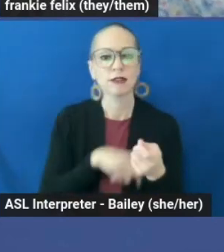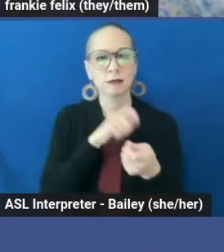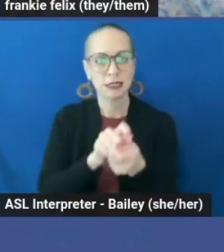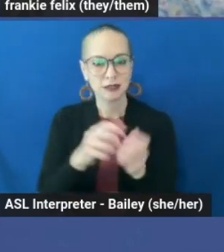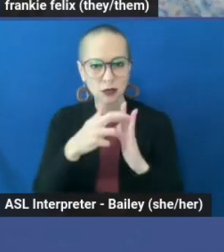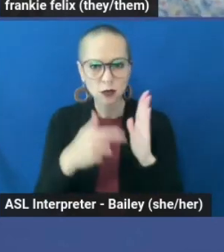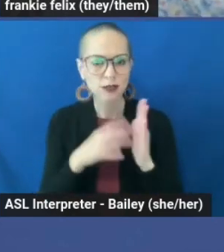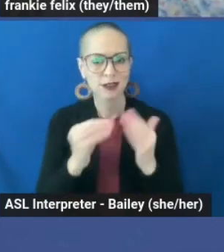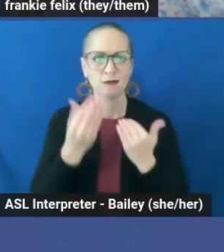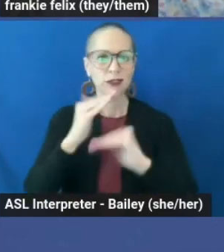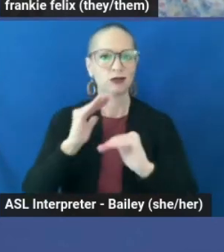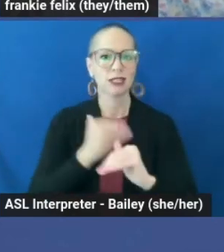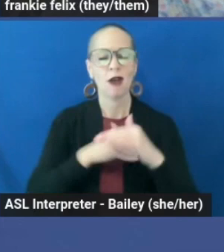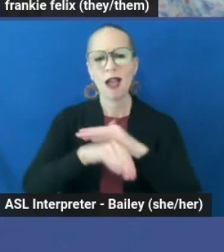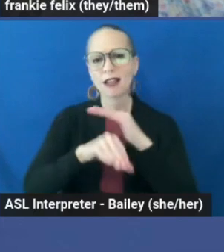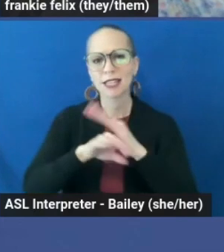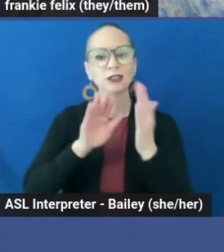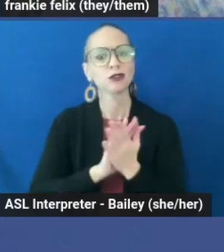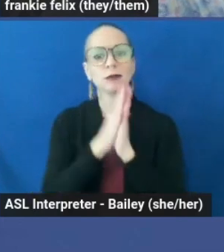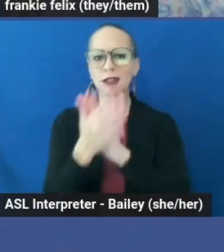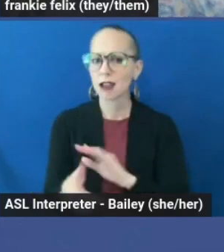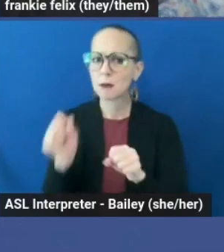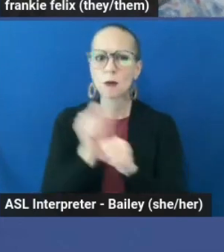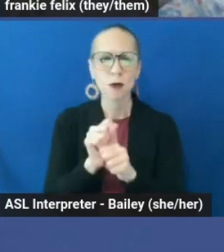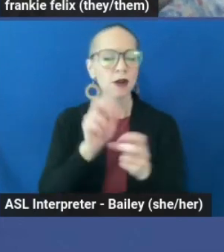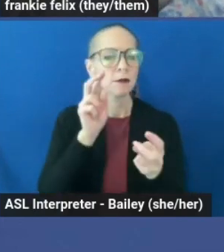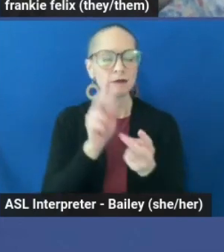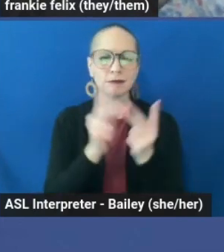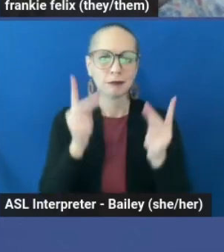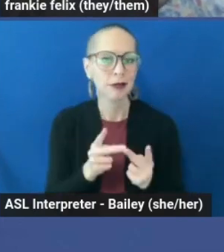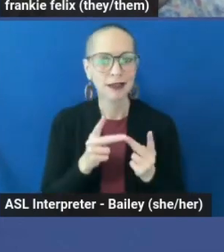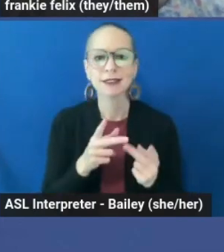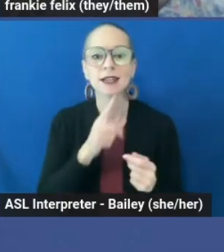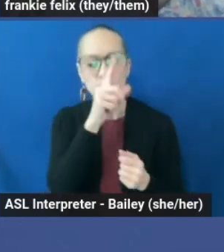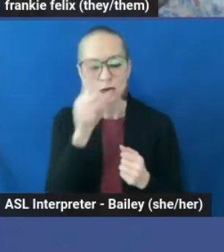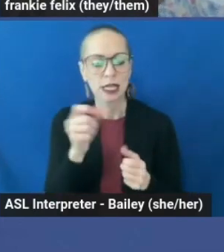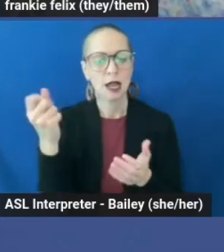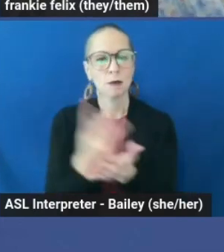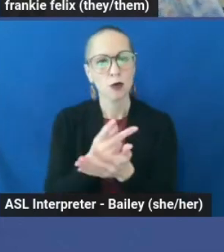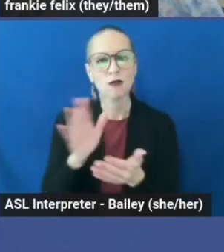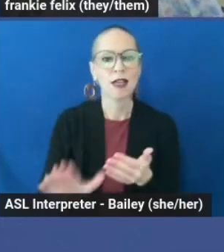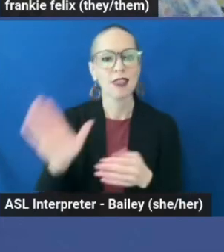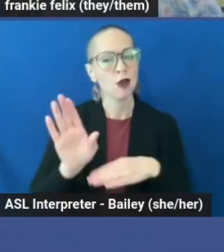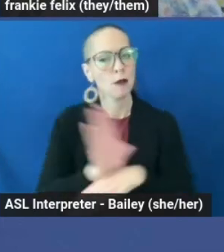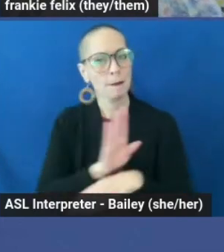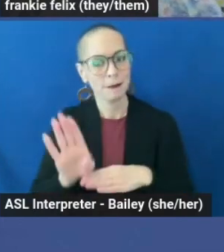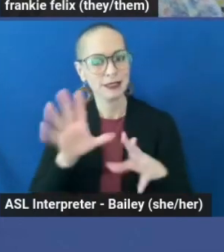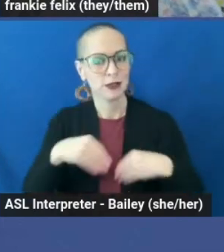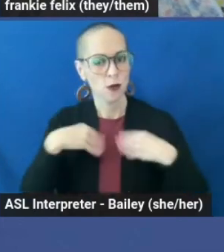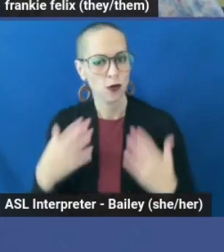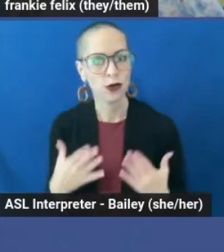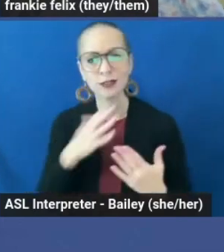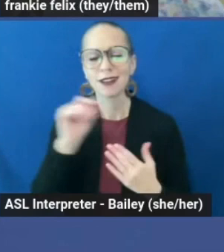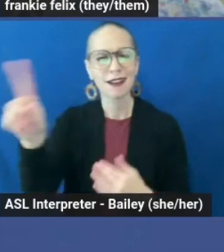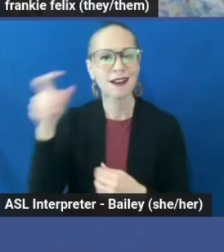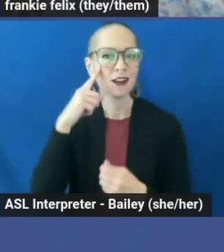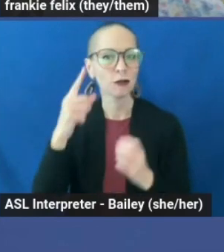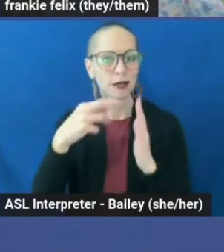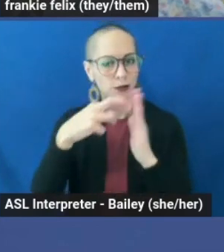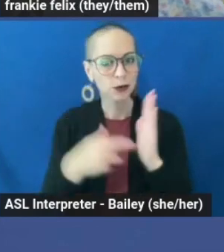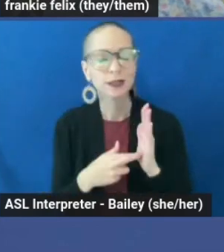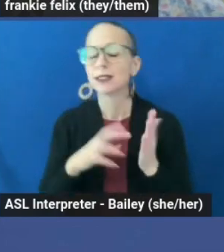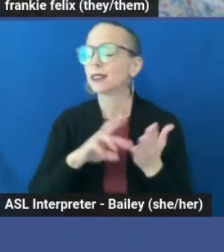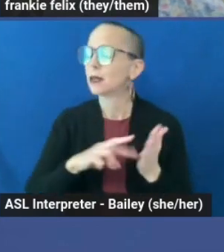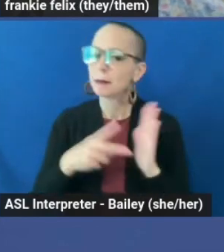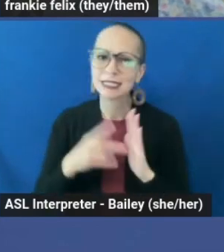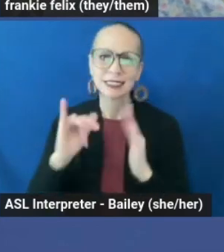and restrict our access to these workplaces by requiring the approval of business owners and government entities, which would again be